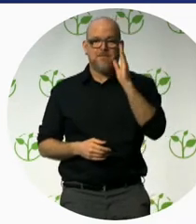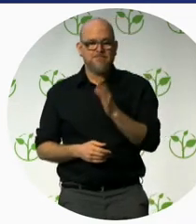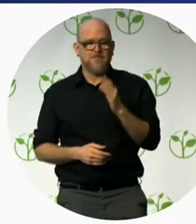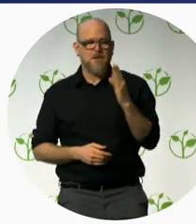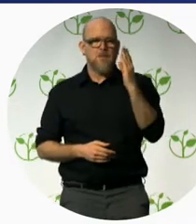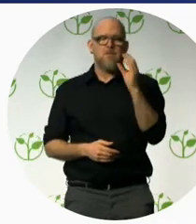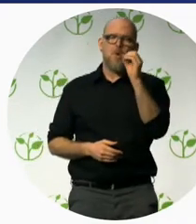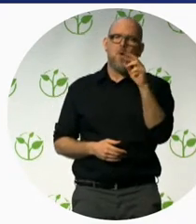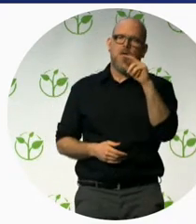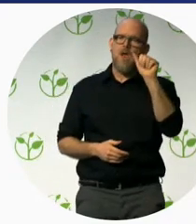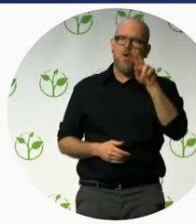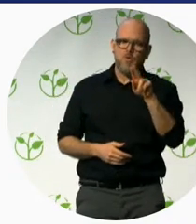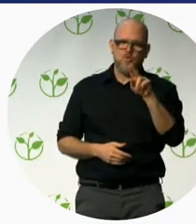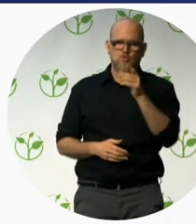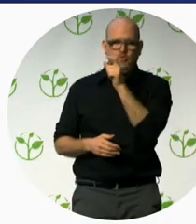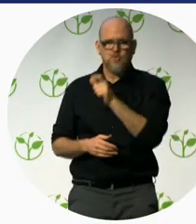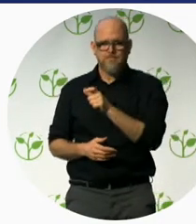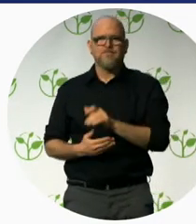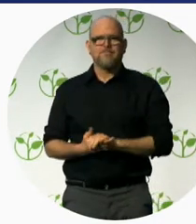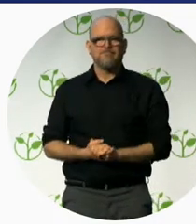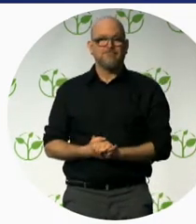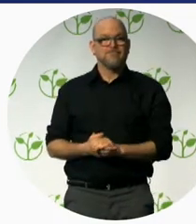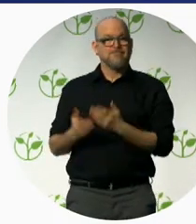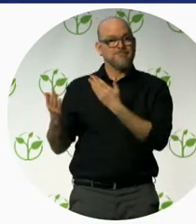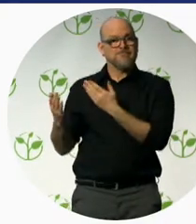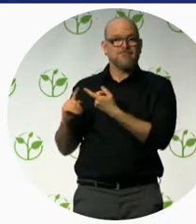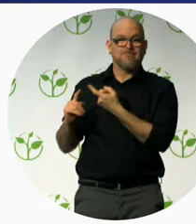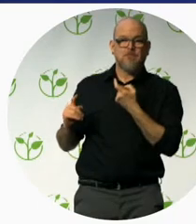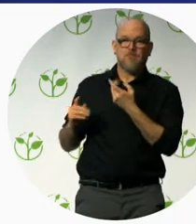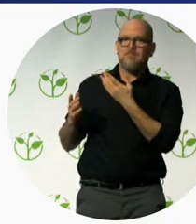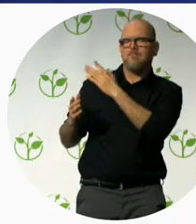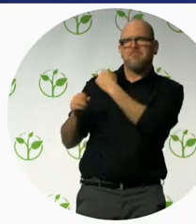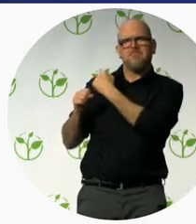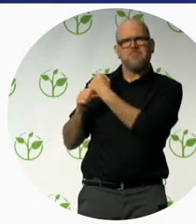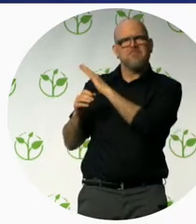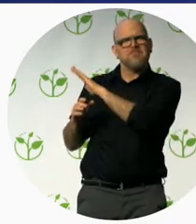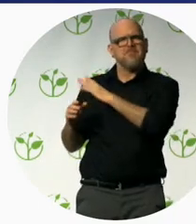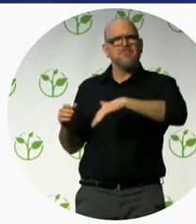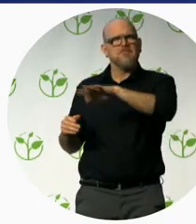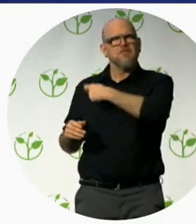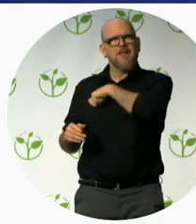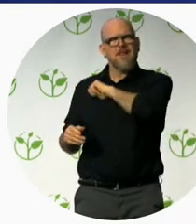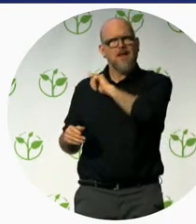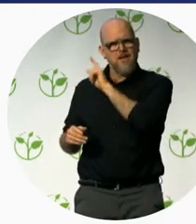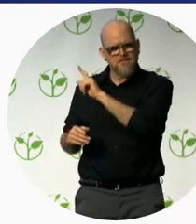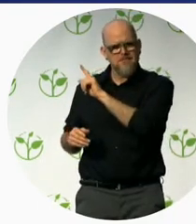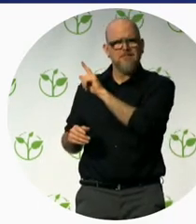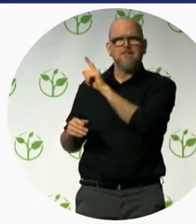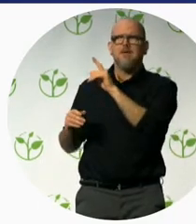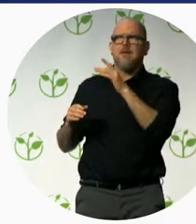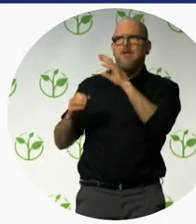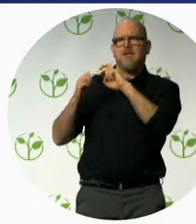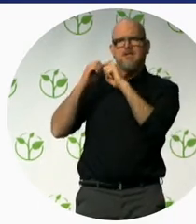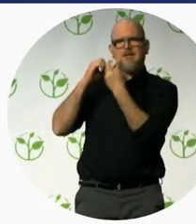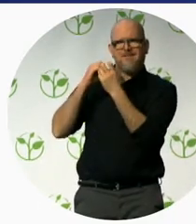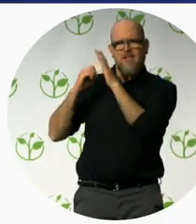head of built environment accessibility department at the ONCE Foundation in Spain. He gained his degree